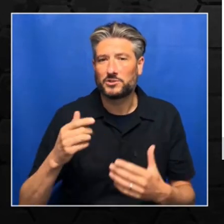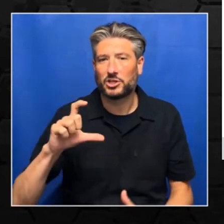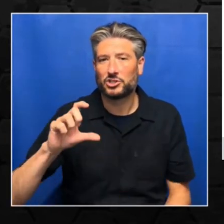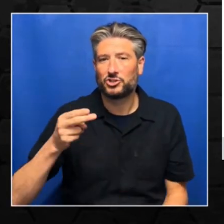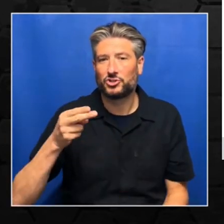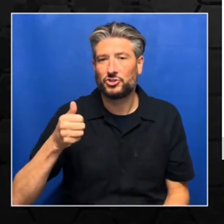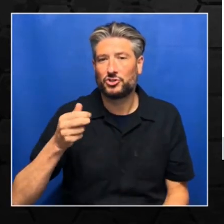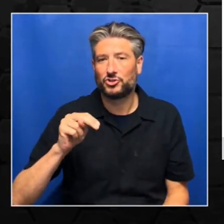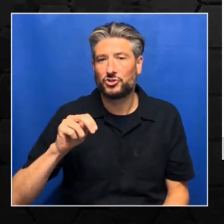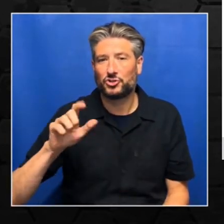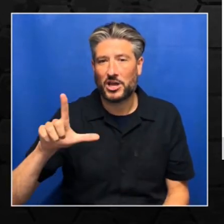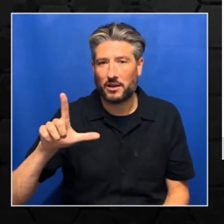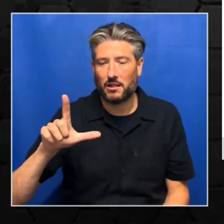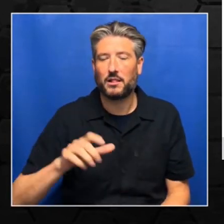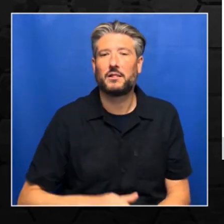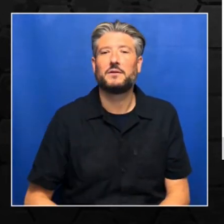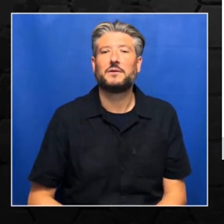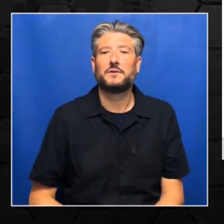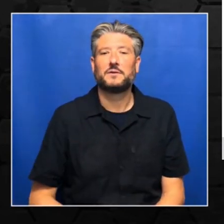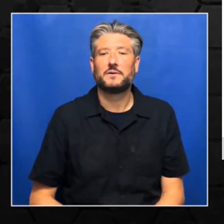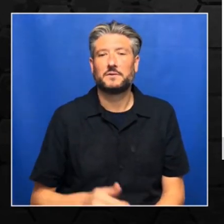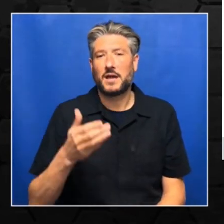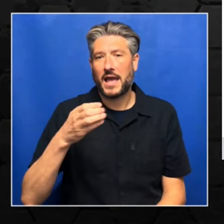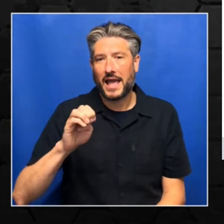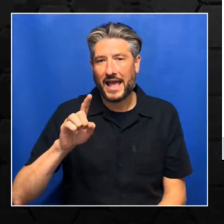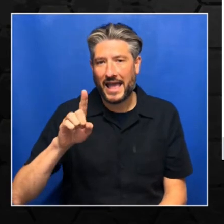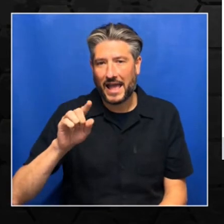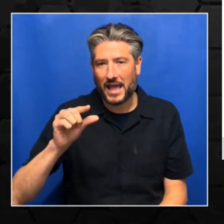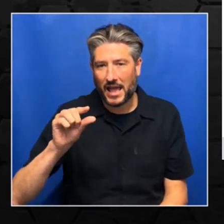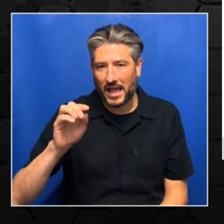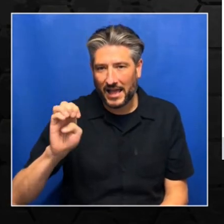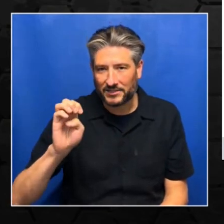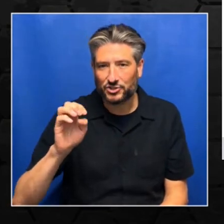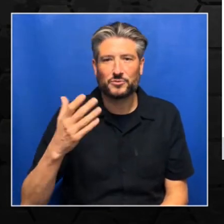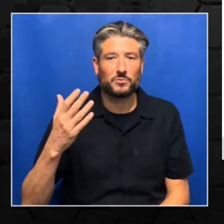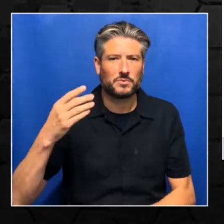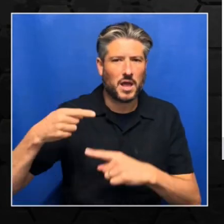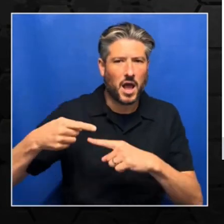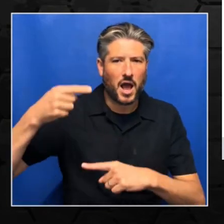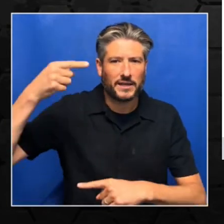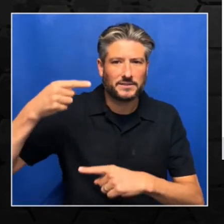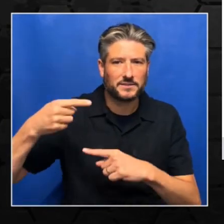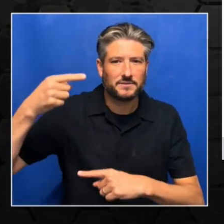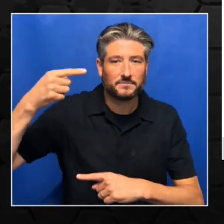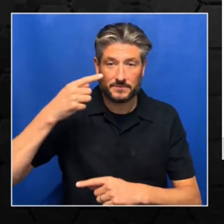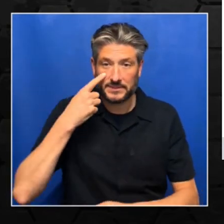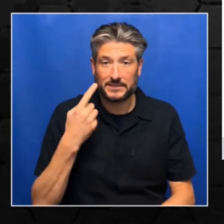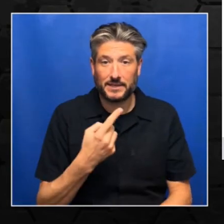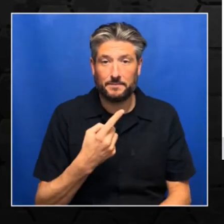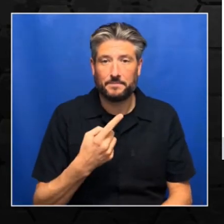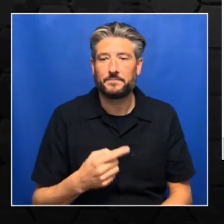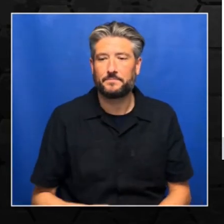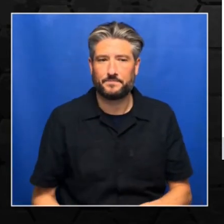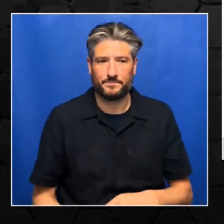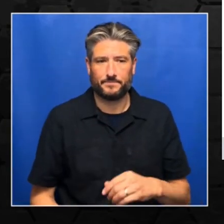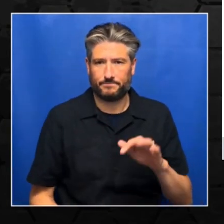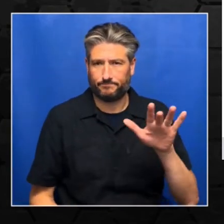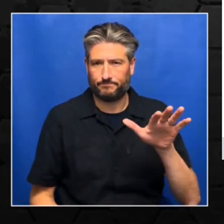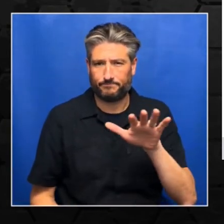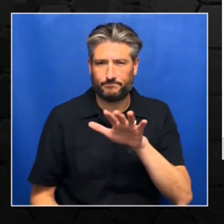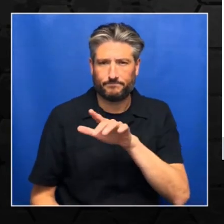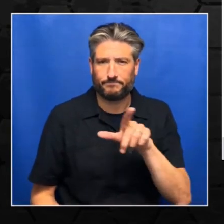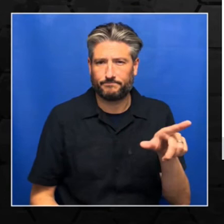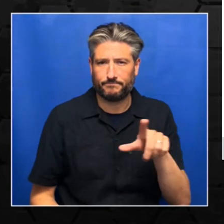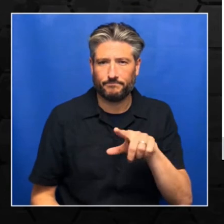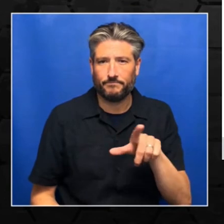H is for the height. W is for the width. So that's where we are going to use x.shape just to see how it looks like,